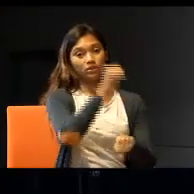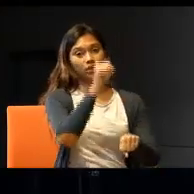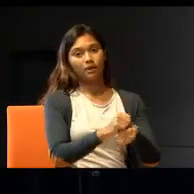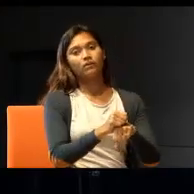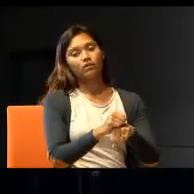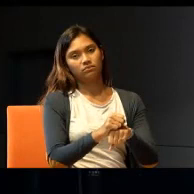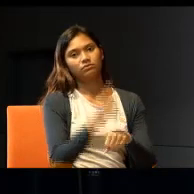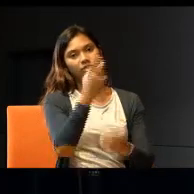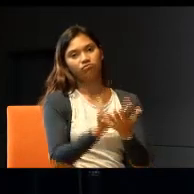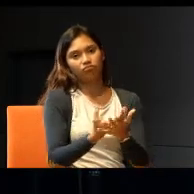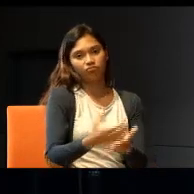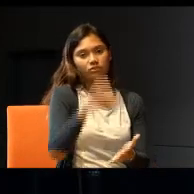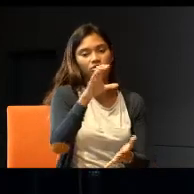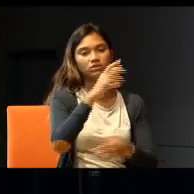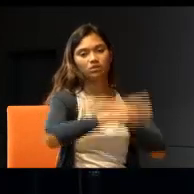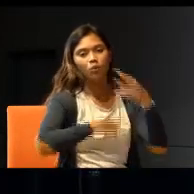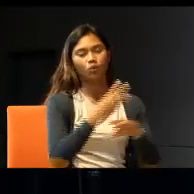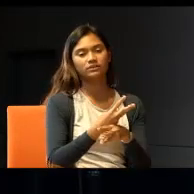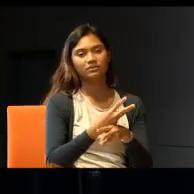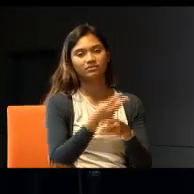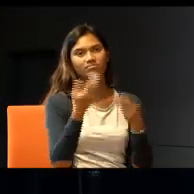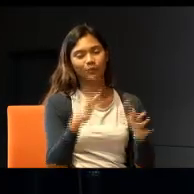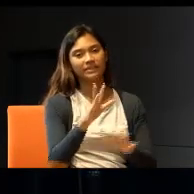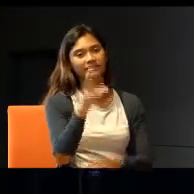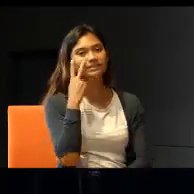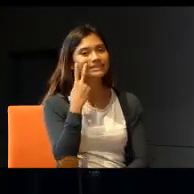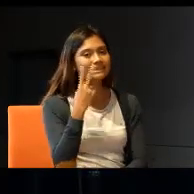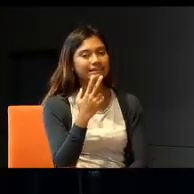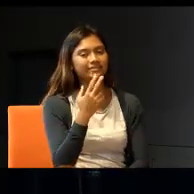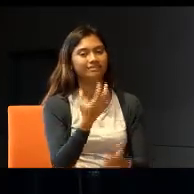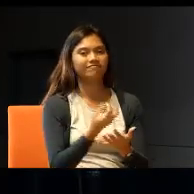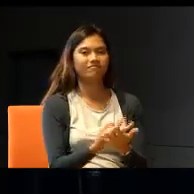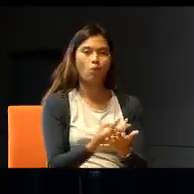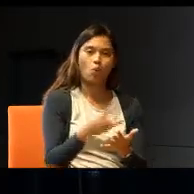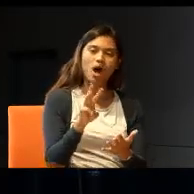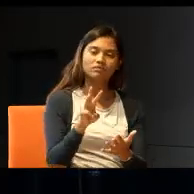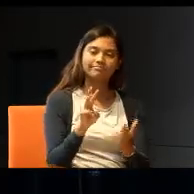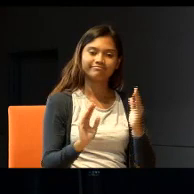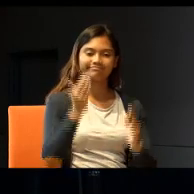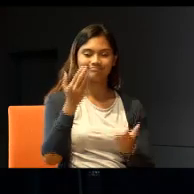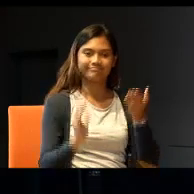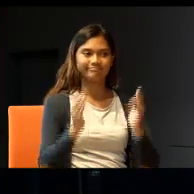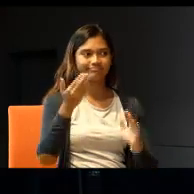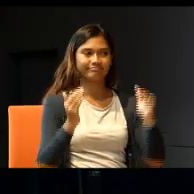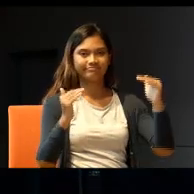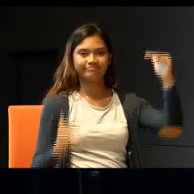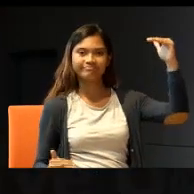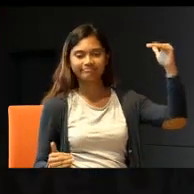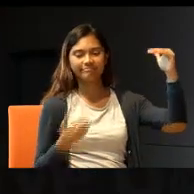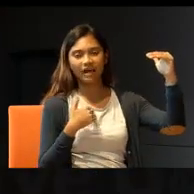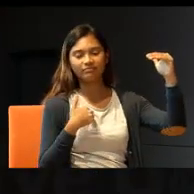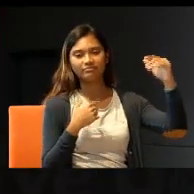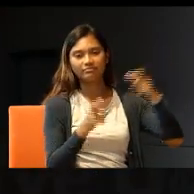of the richest countries in the world. So, already, in terms of, wealth, income level, okay, there's a big difference,